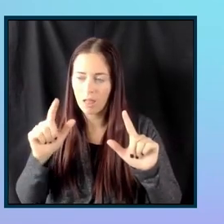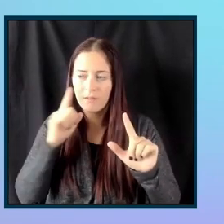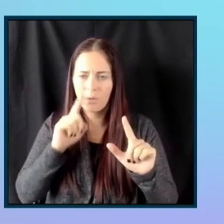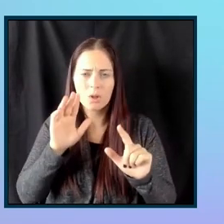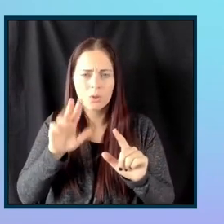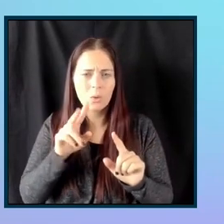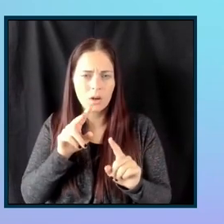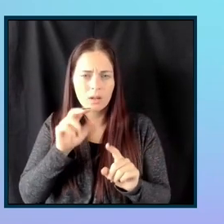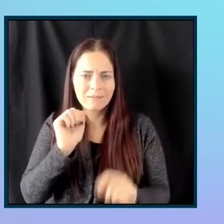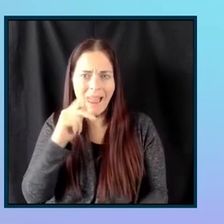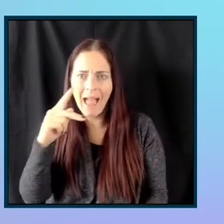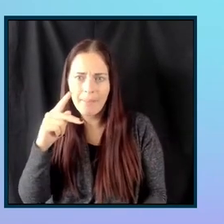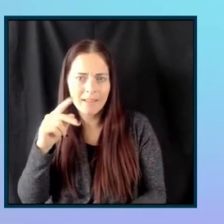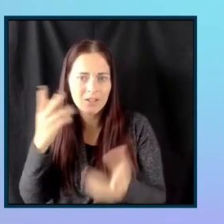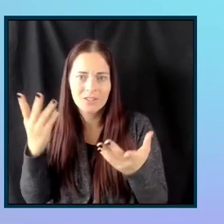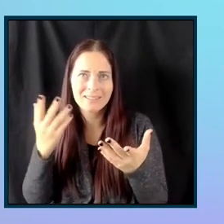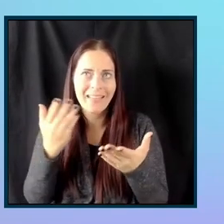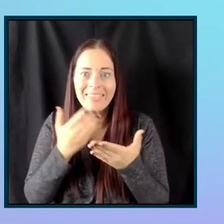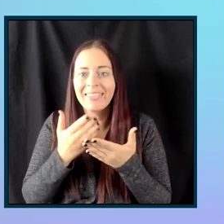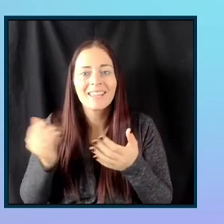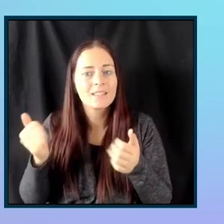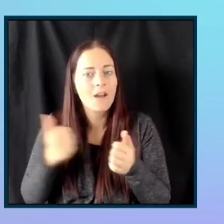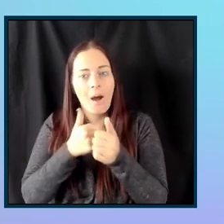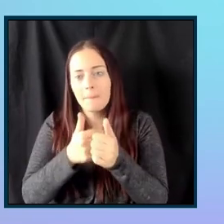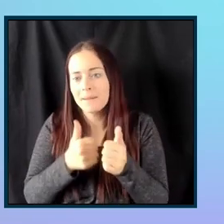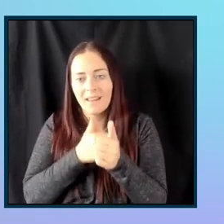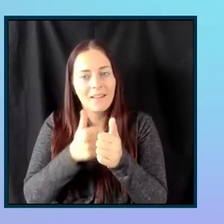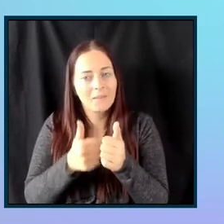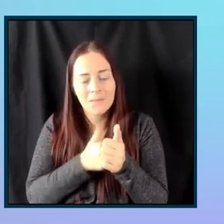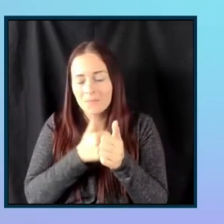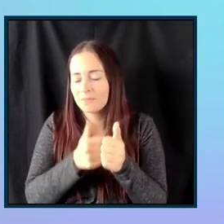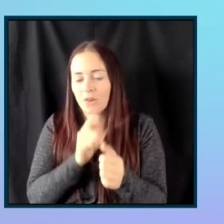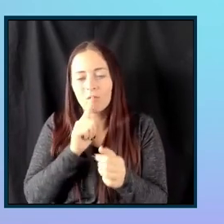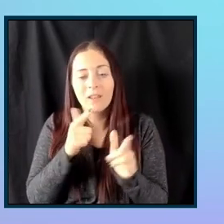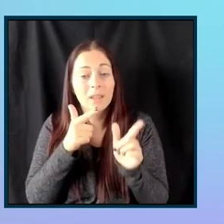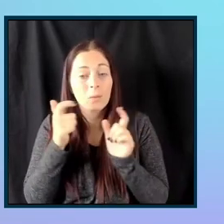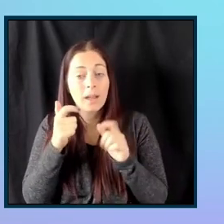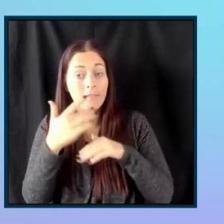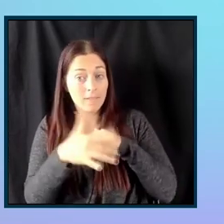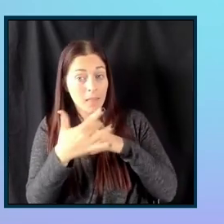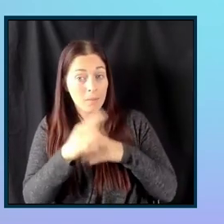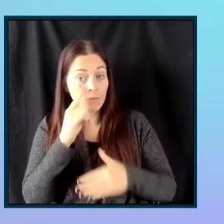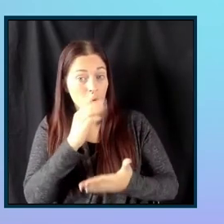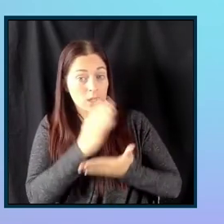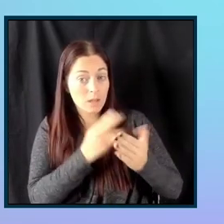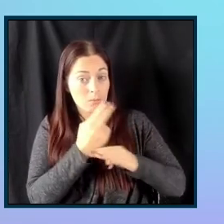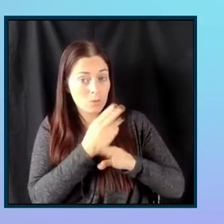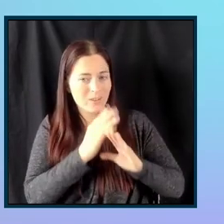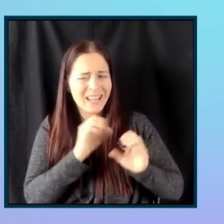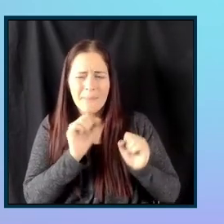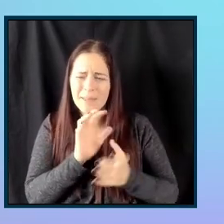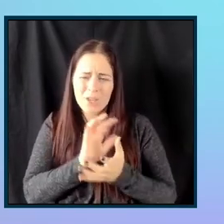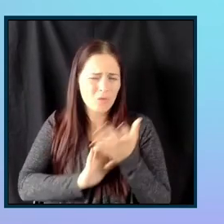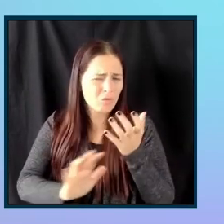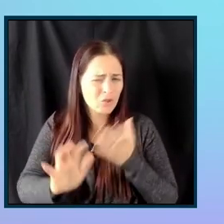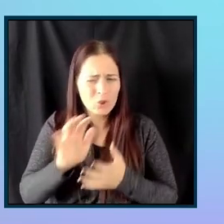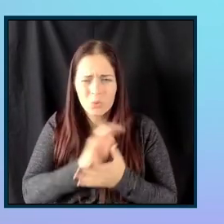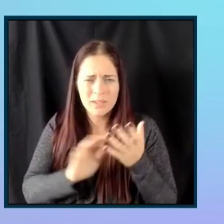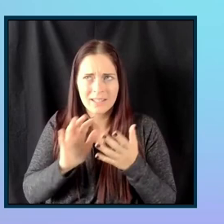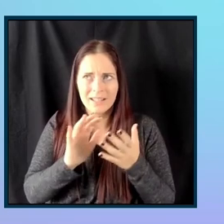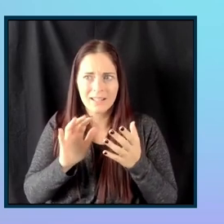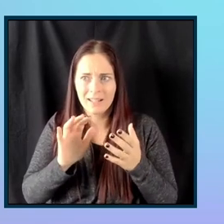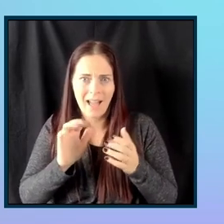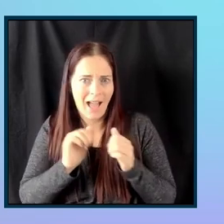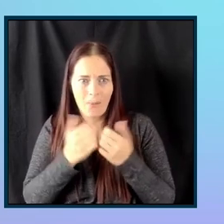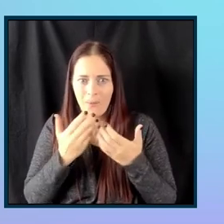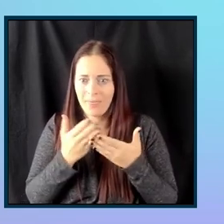um, you know, things update really quick and that might be available for some users and it can be very, very confusing depending on like how things evolve